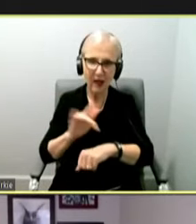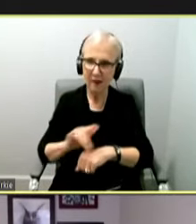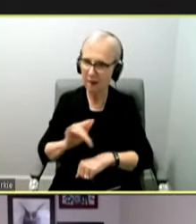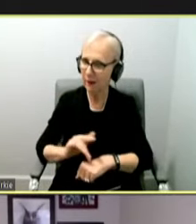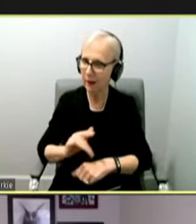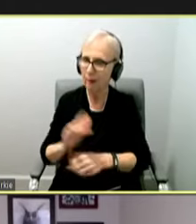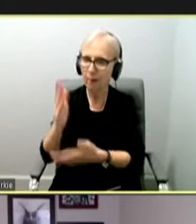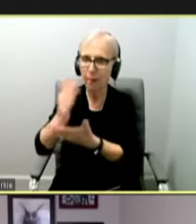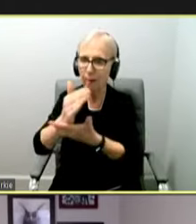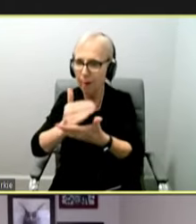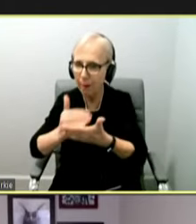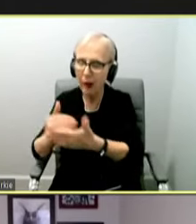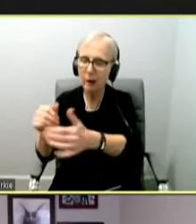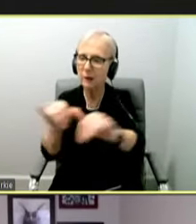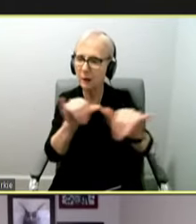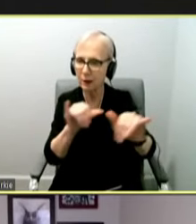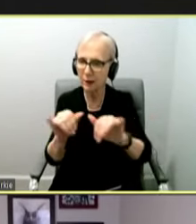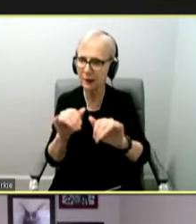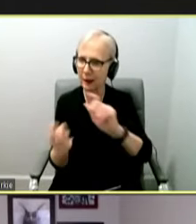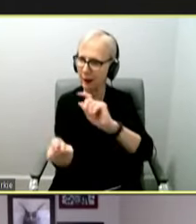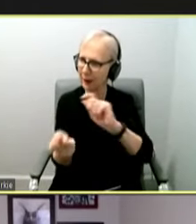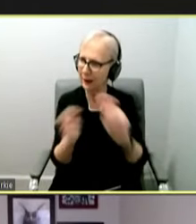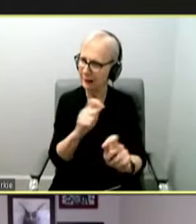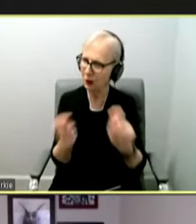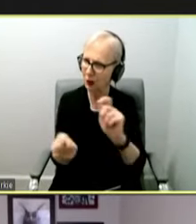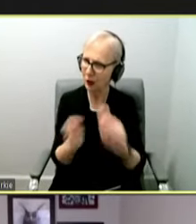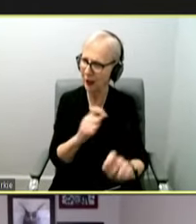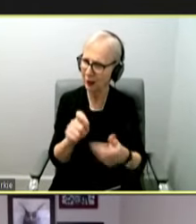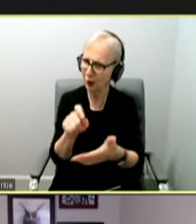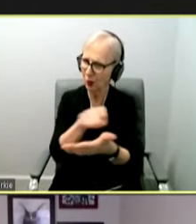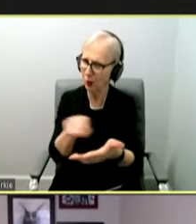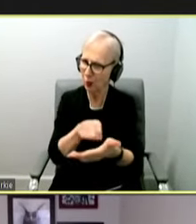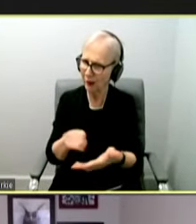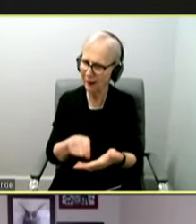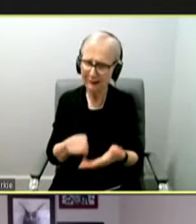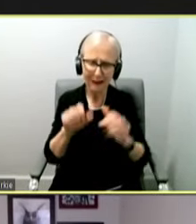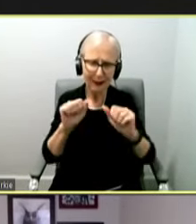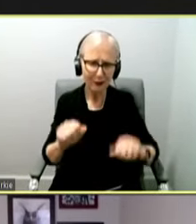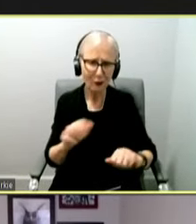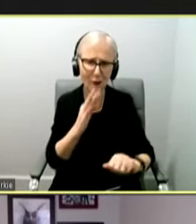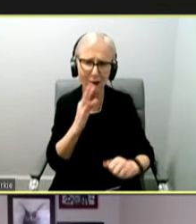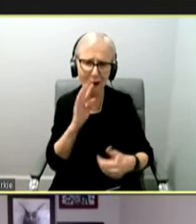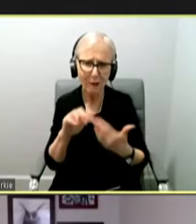parts of the standards of care are being rewritten. Is there anyone there who can speak to that?